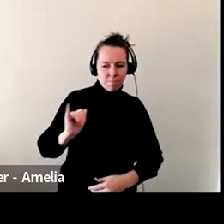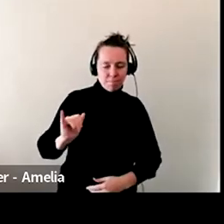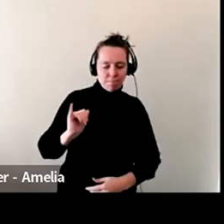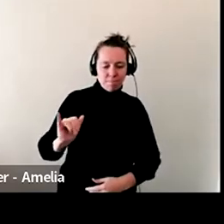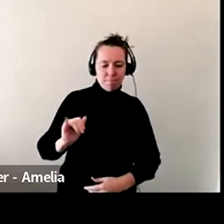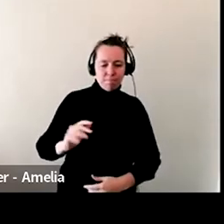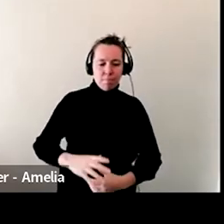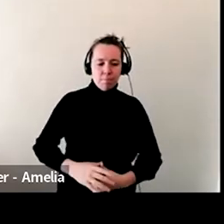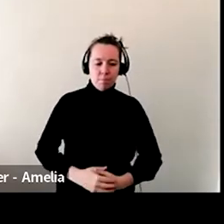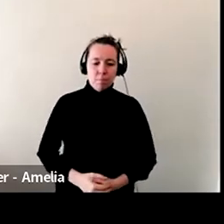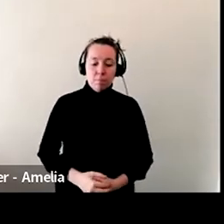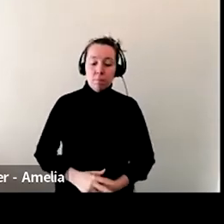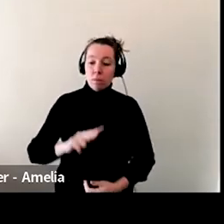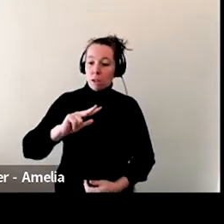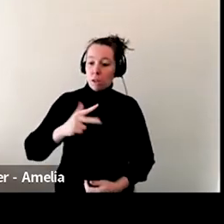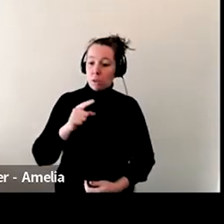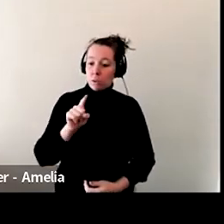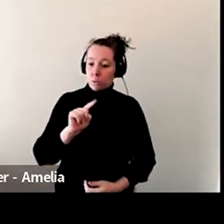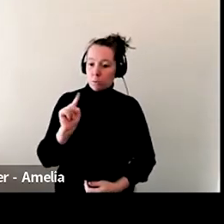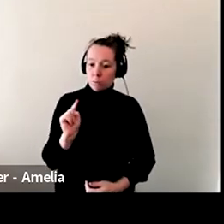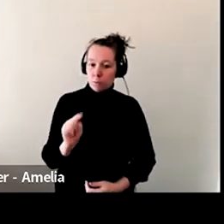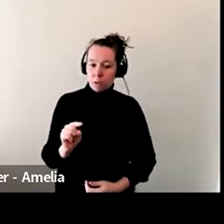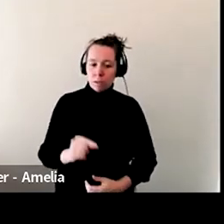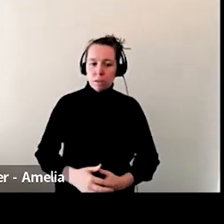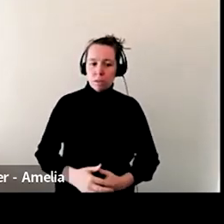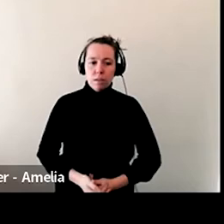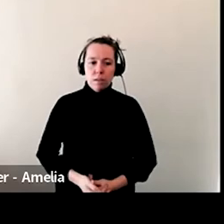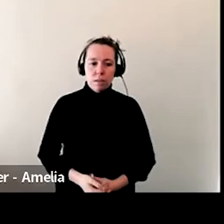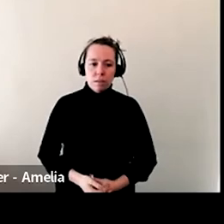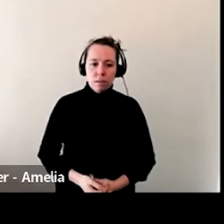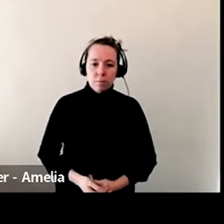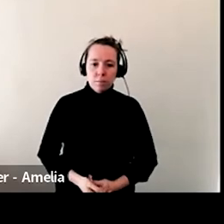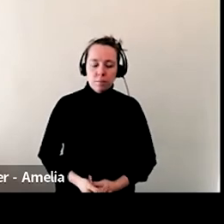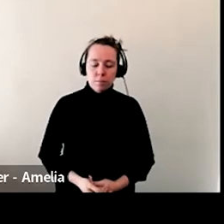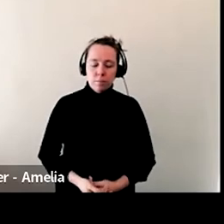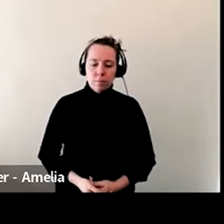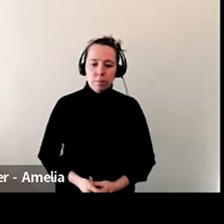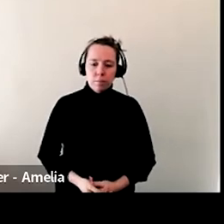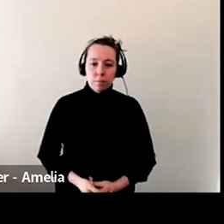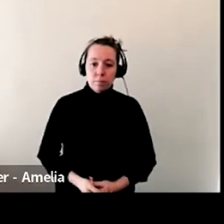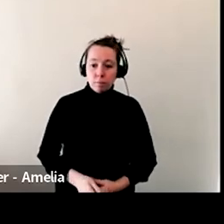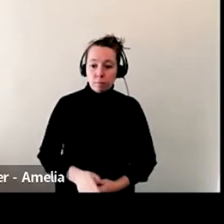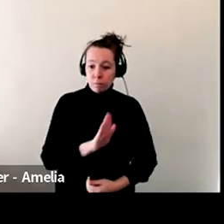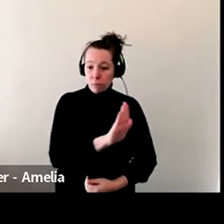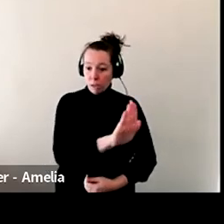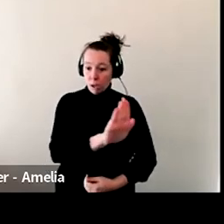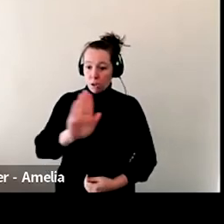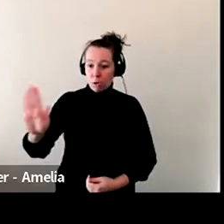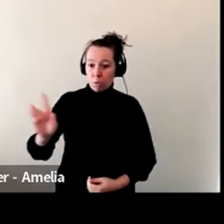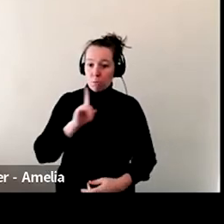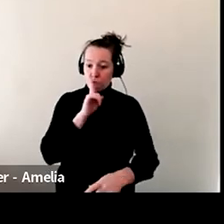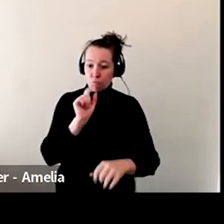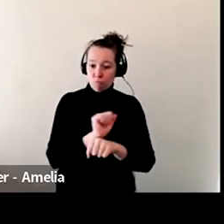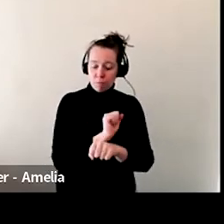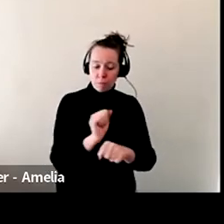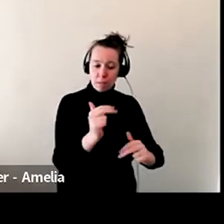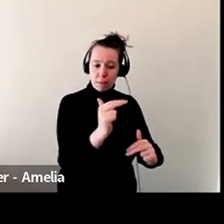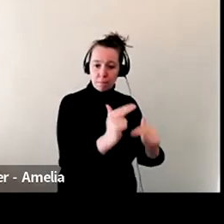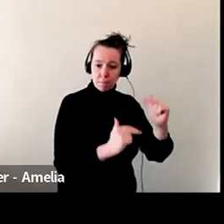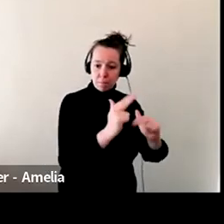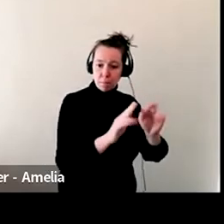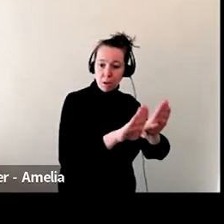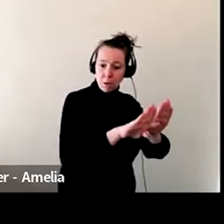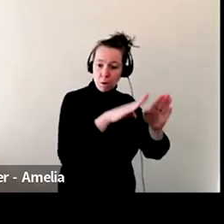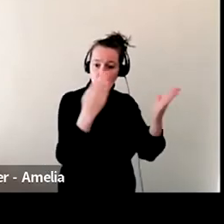is, would you say there were unique challenges you face opening your physical and or virtual doors during